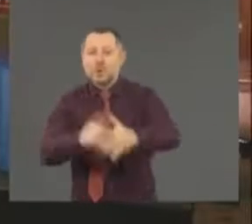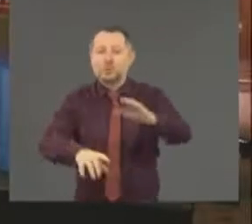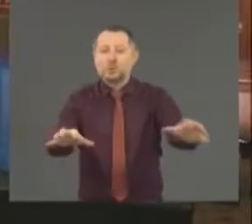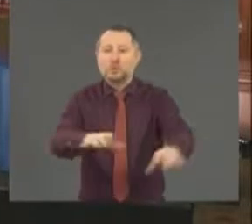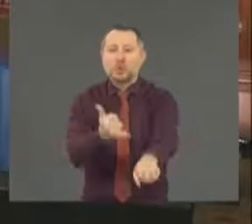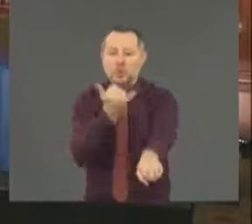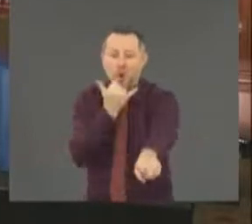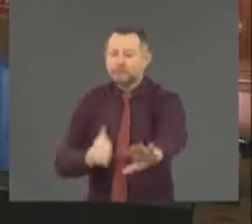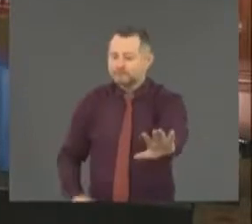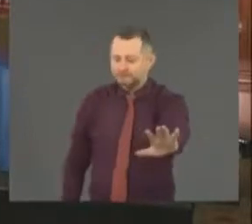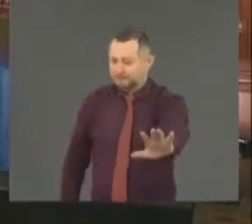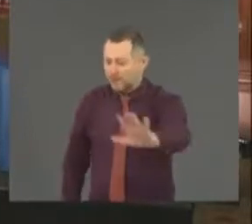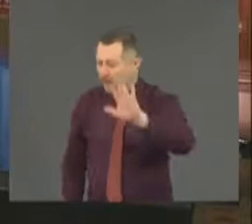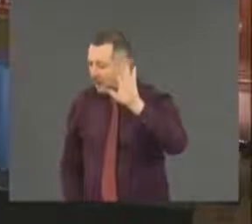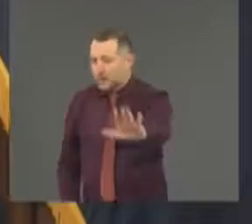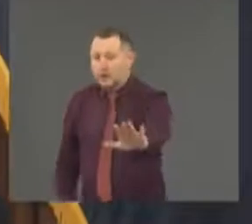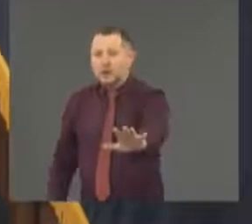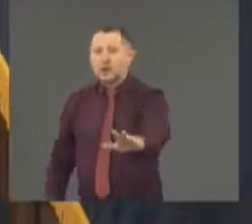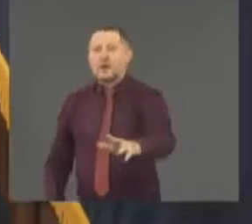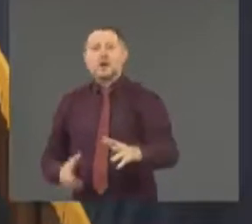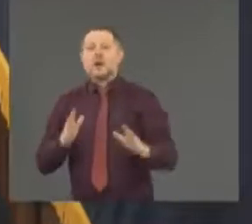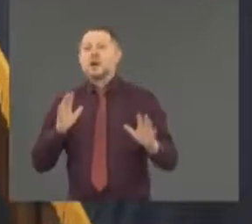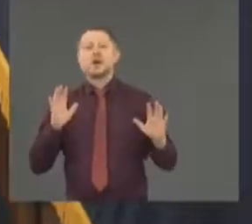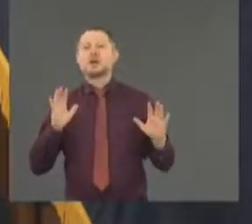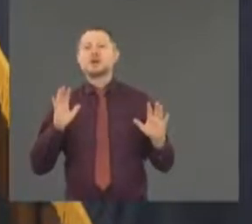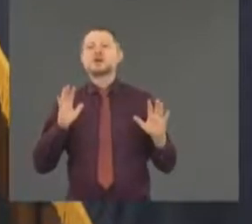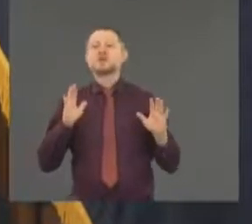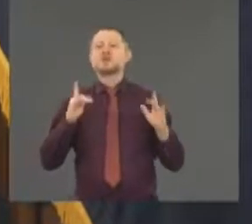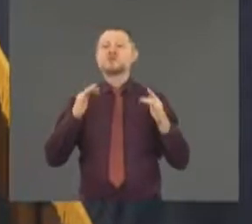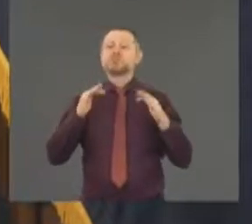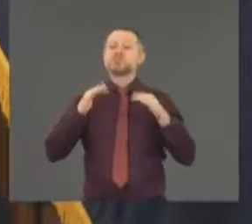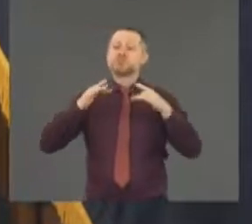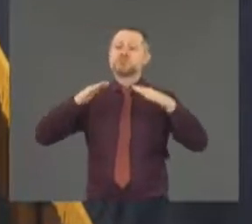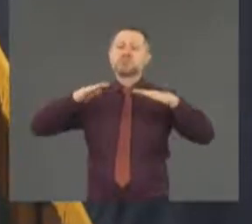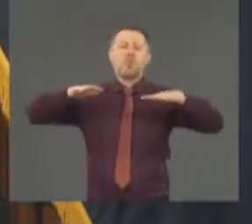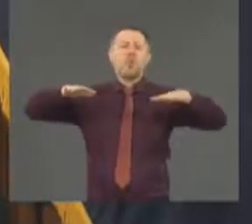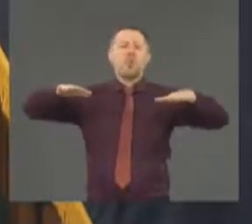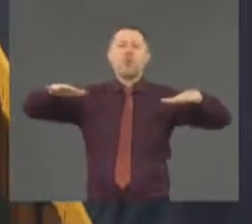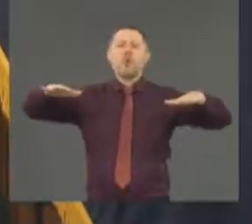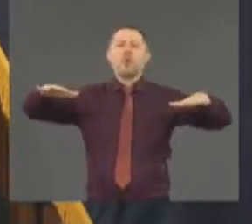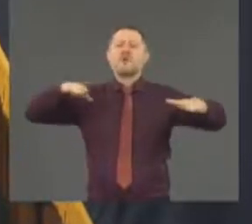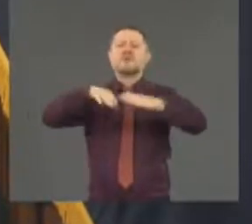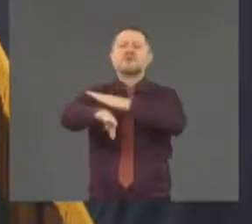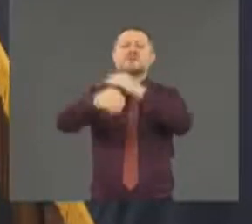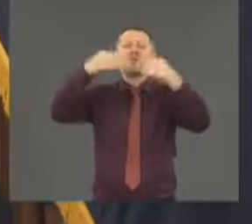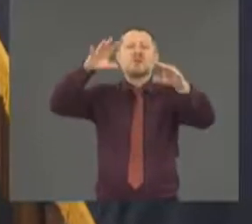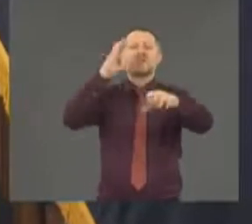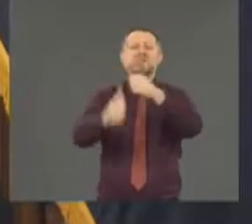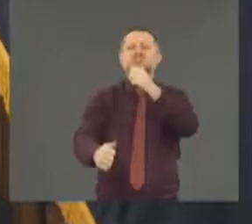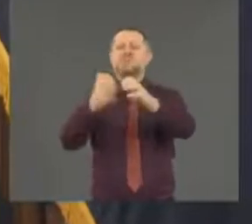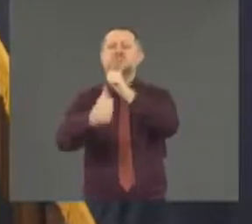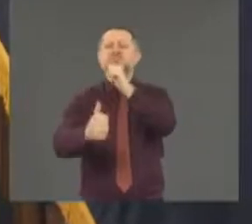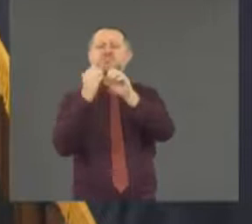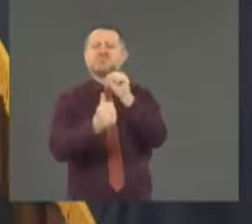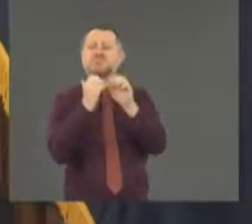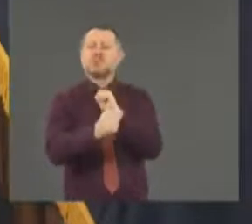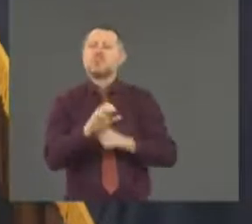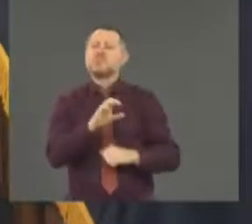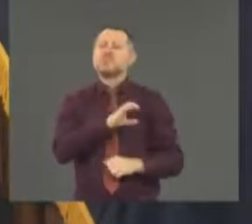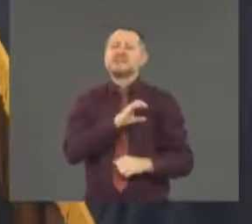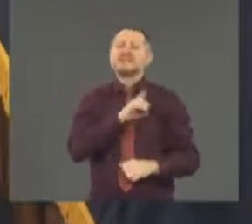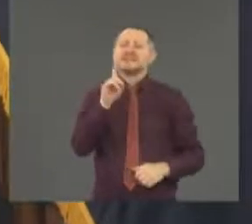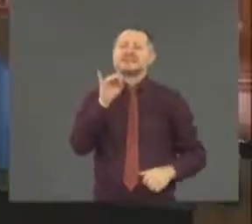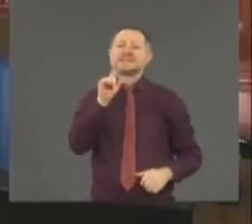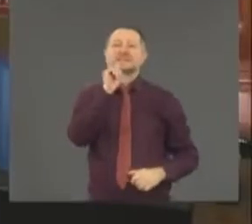rampant looting across the city last night that they did not stop. And that was their job. That's what they did wrong.